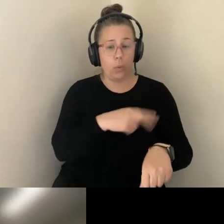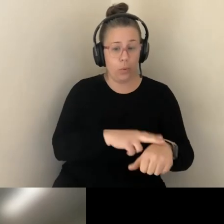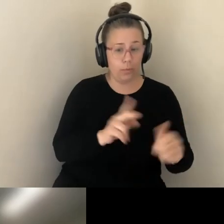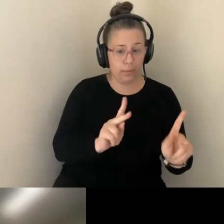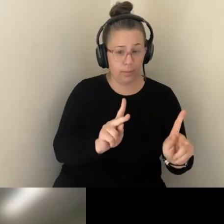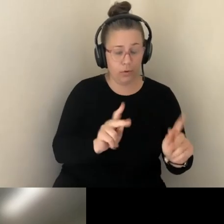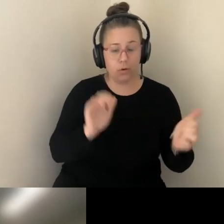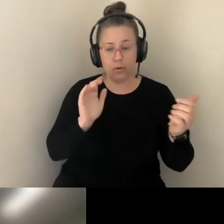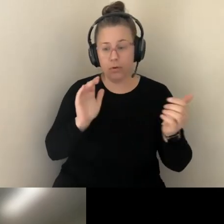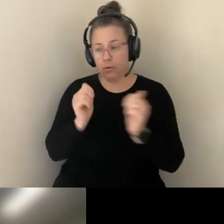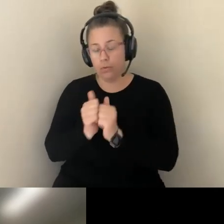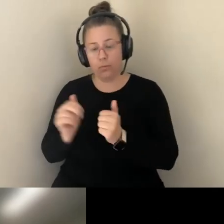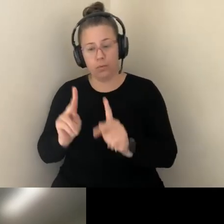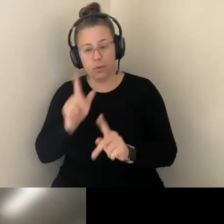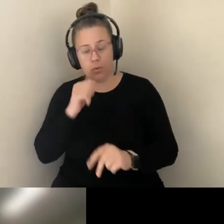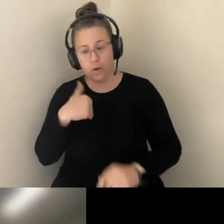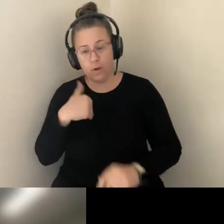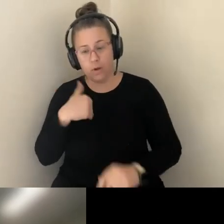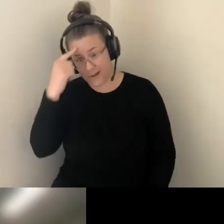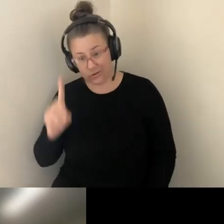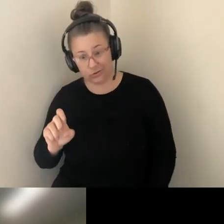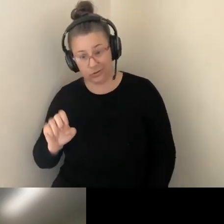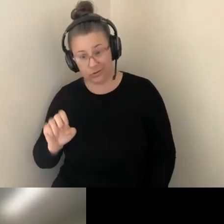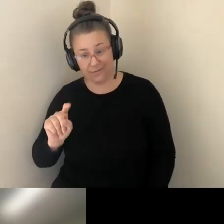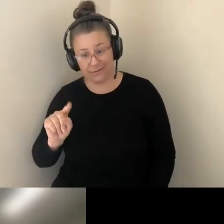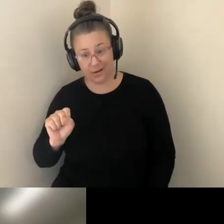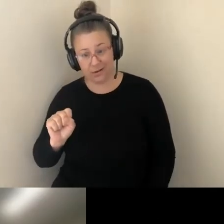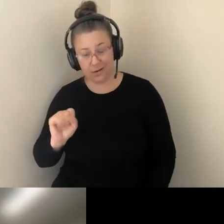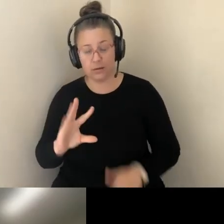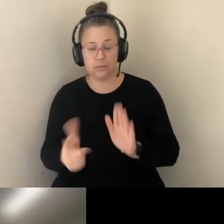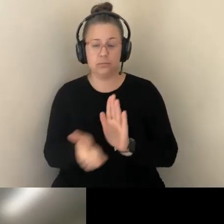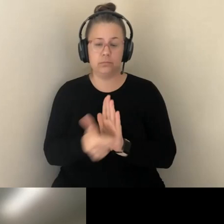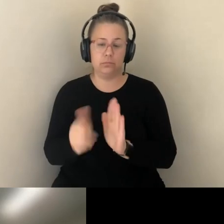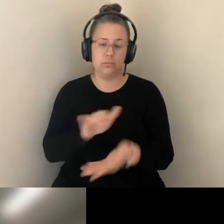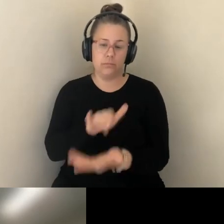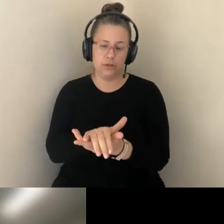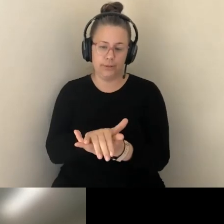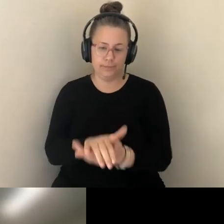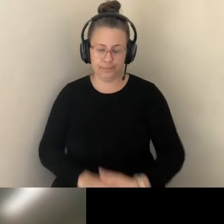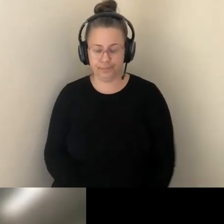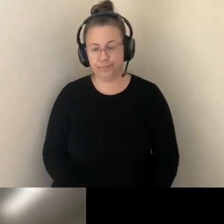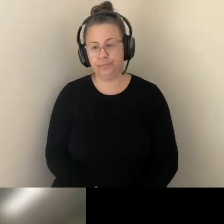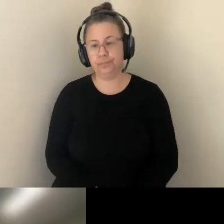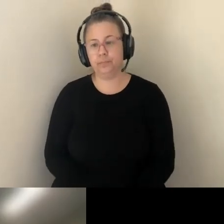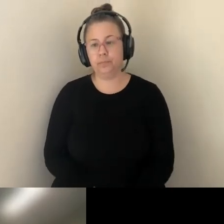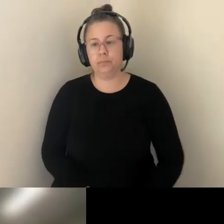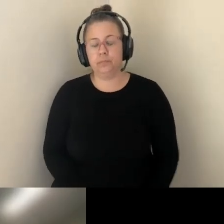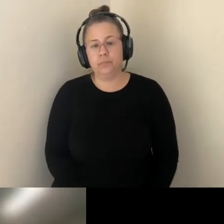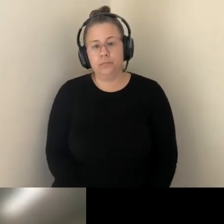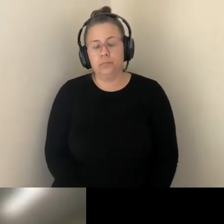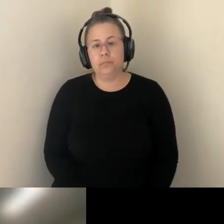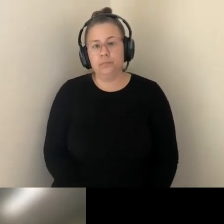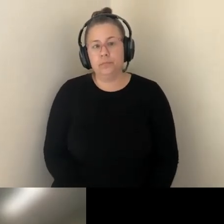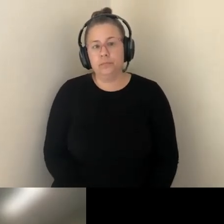DISABILITIES OF DIFFERENT SORTS. IT'S PRETTY STRIKING TO THINK BACK AND TO